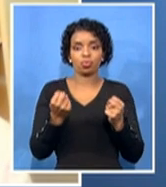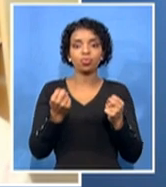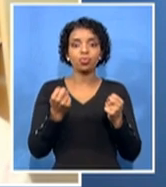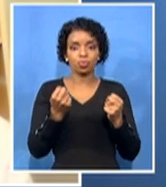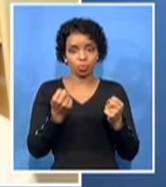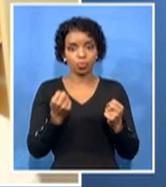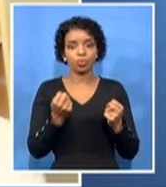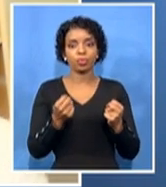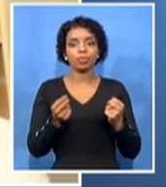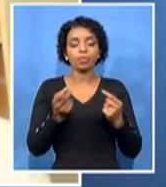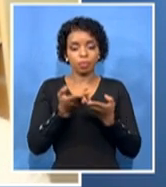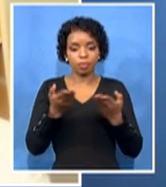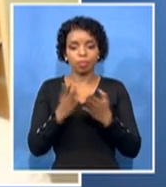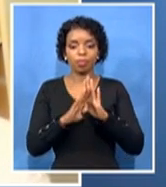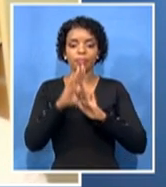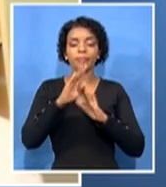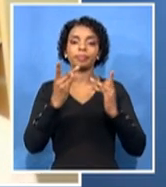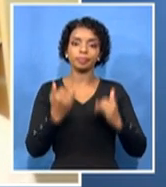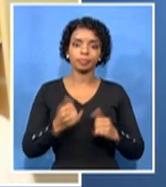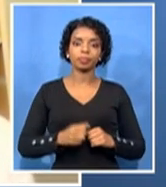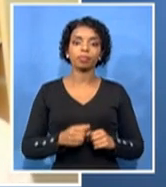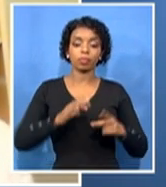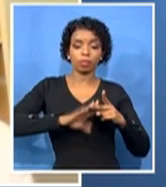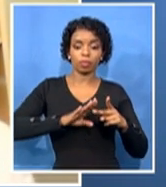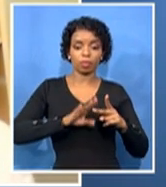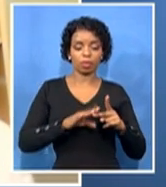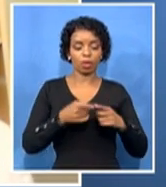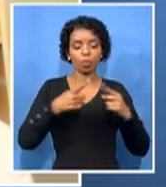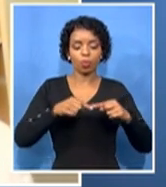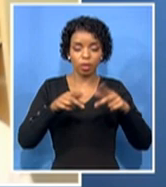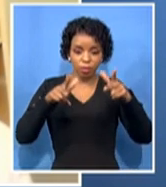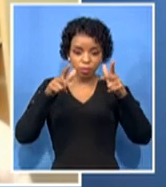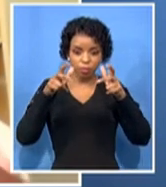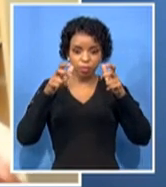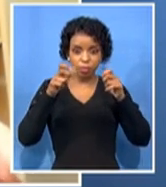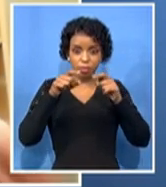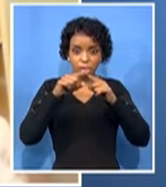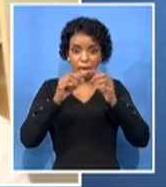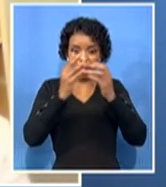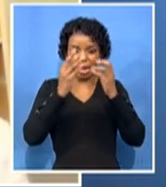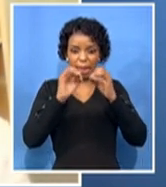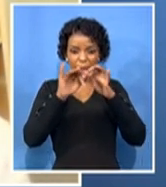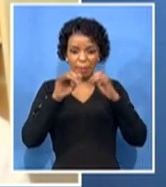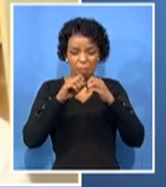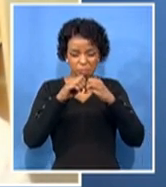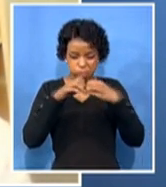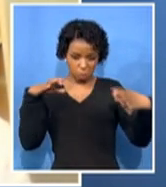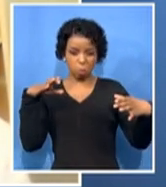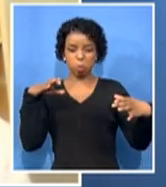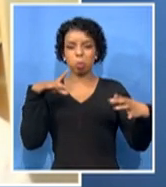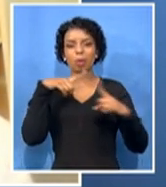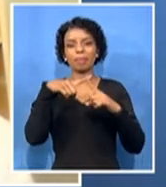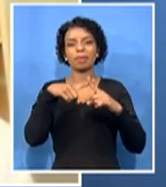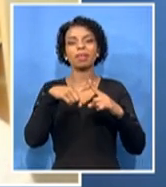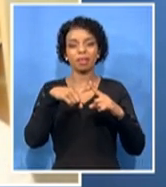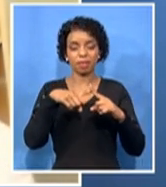as well that the shoot-up that happened was from the fact that alcohol was reinstated,